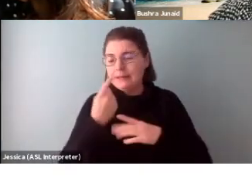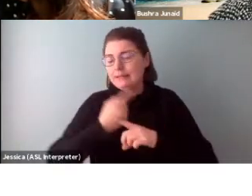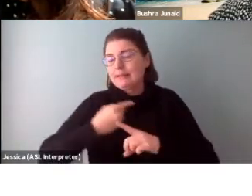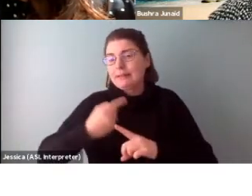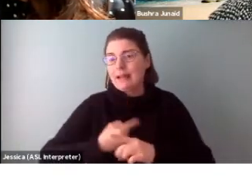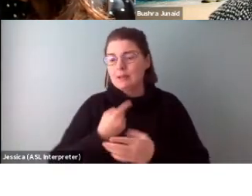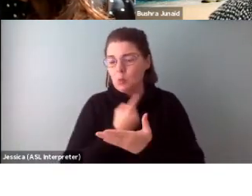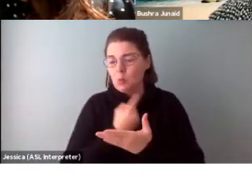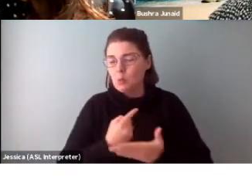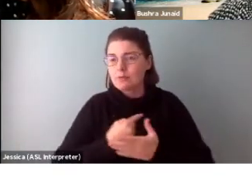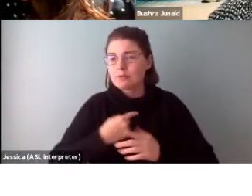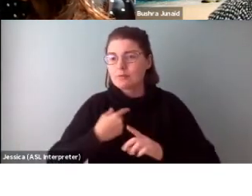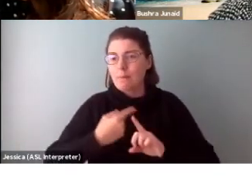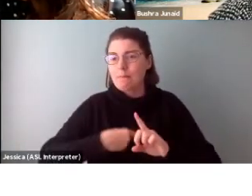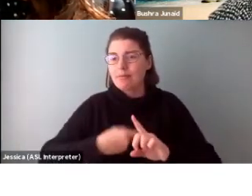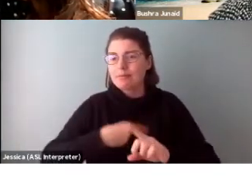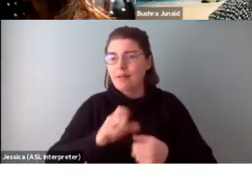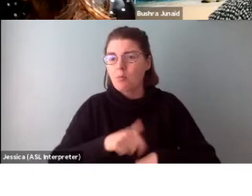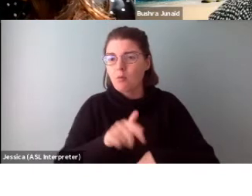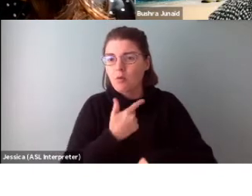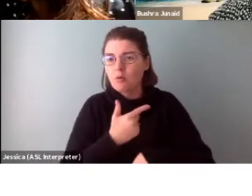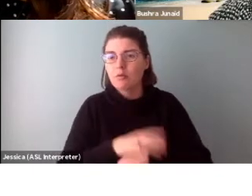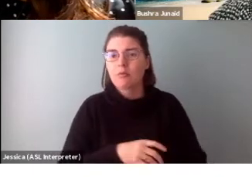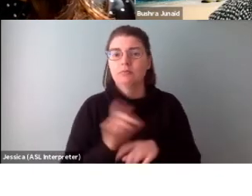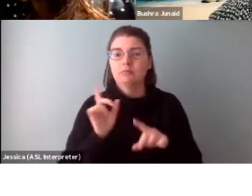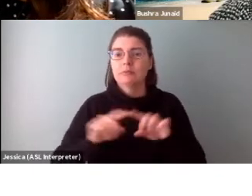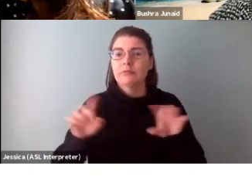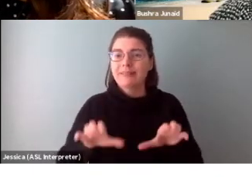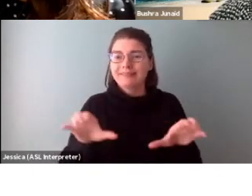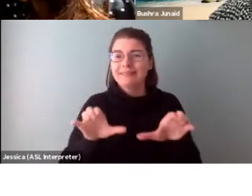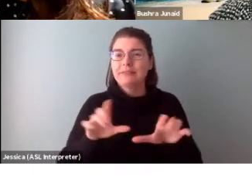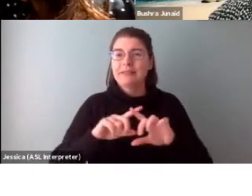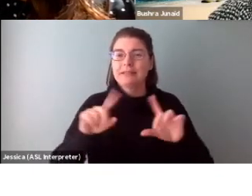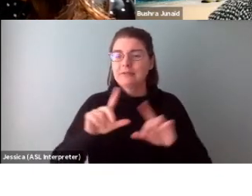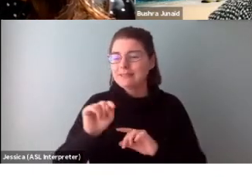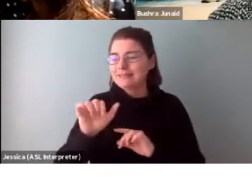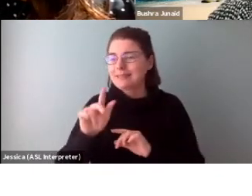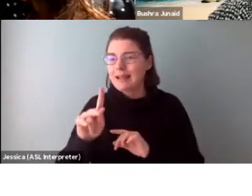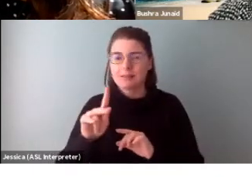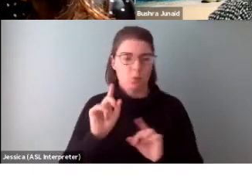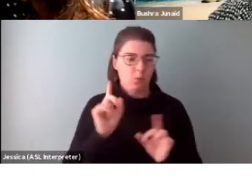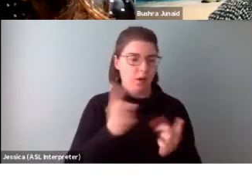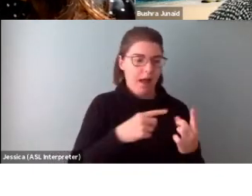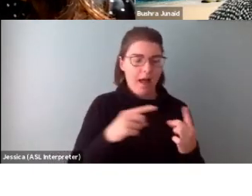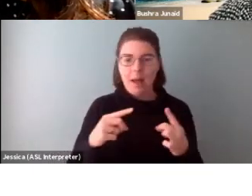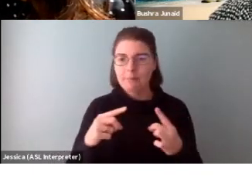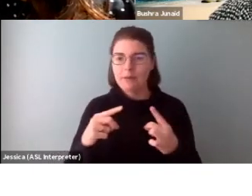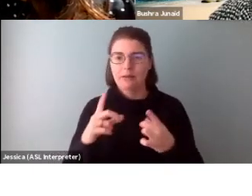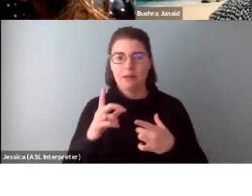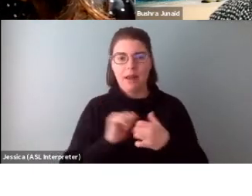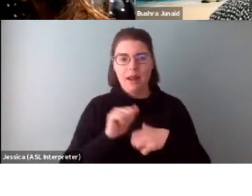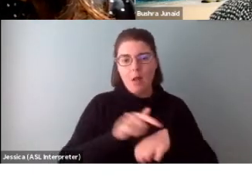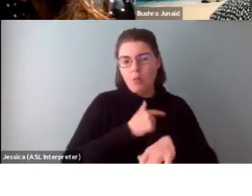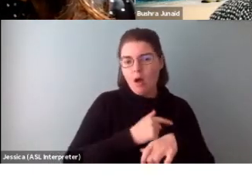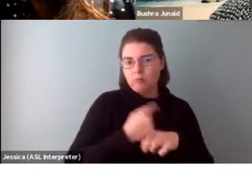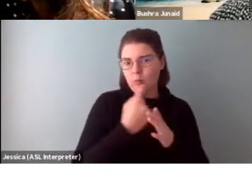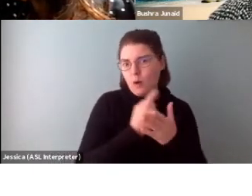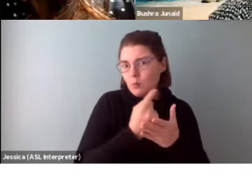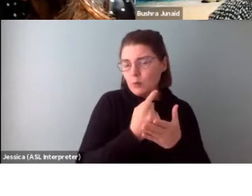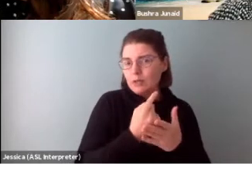months does it entail? List your activities and tasks and where they will take place and over what period of time.